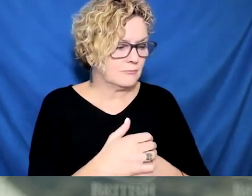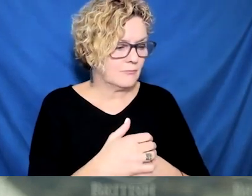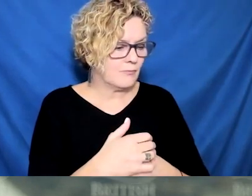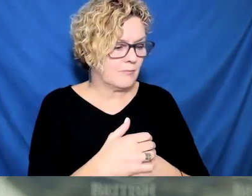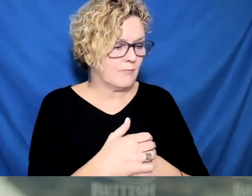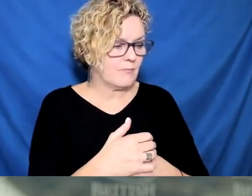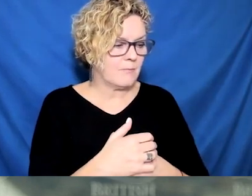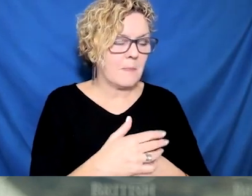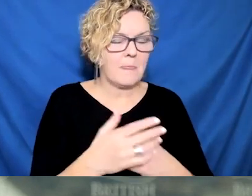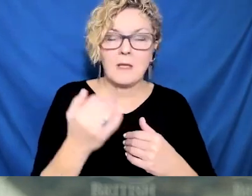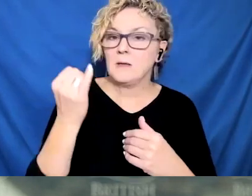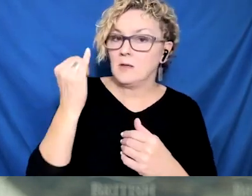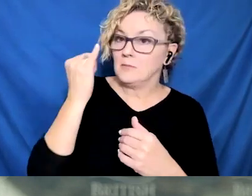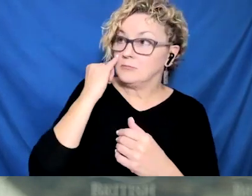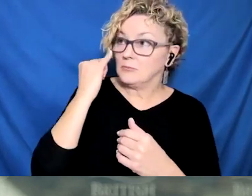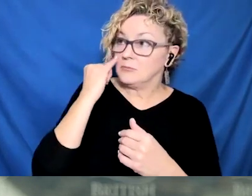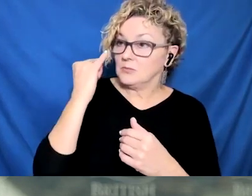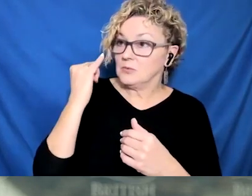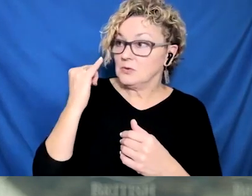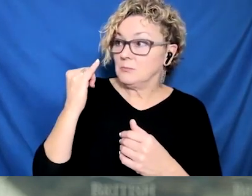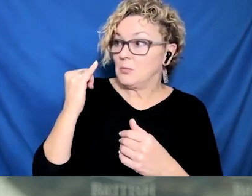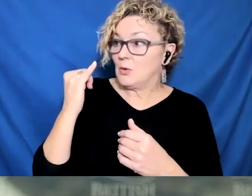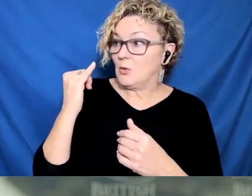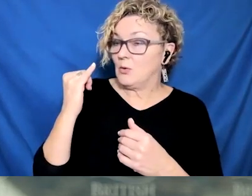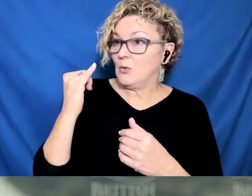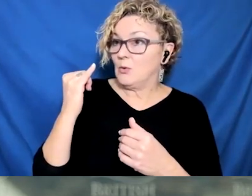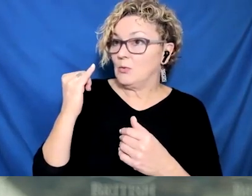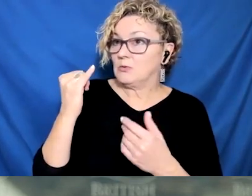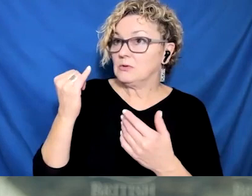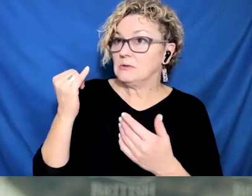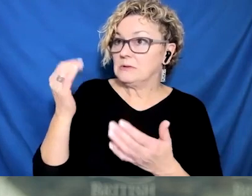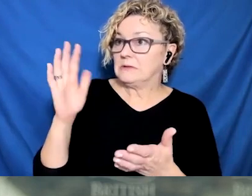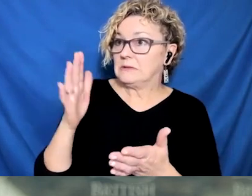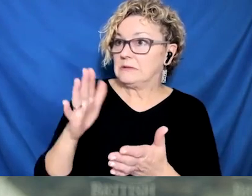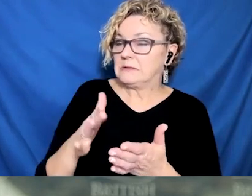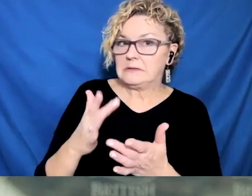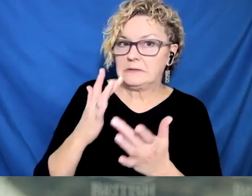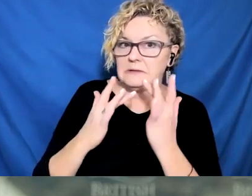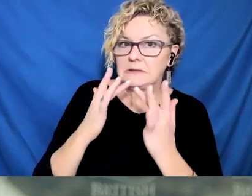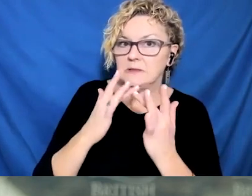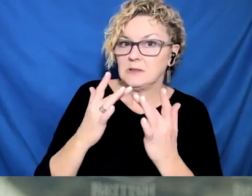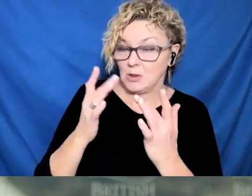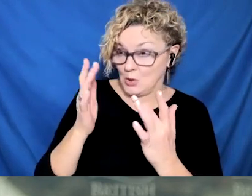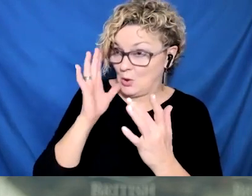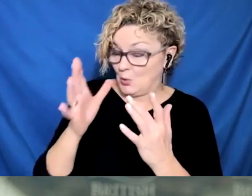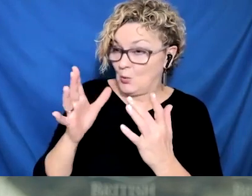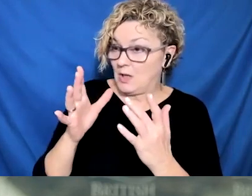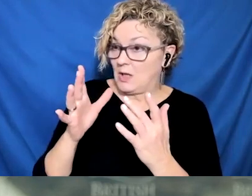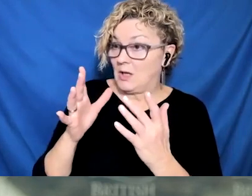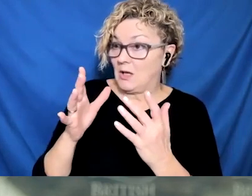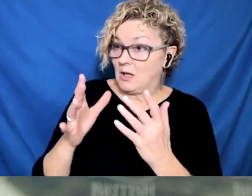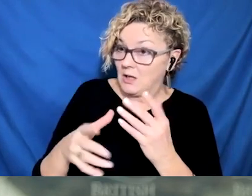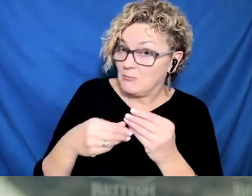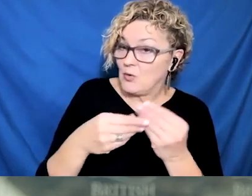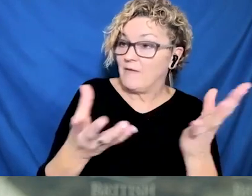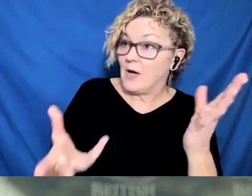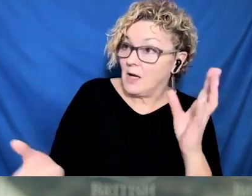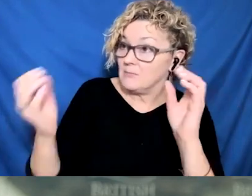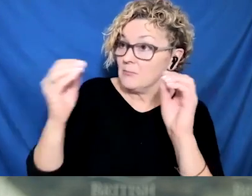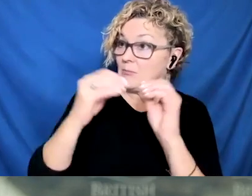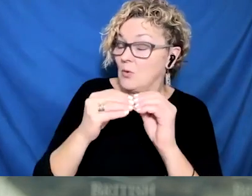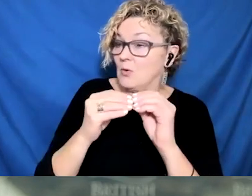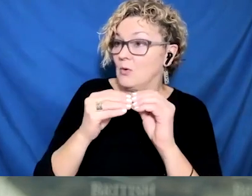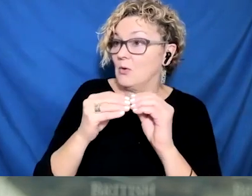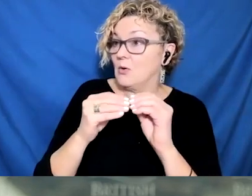Thousands of people have been hired to support those efforts. So it's really challenging right now because the Omicron variant of